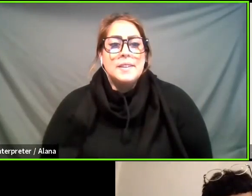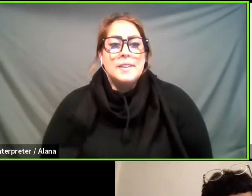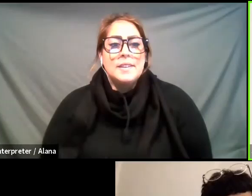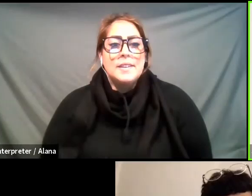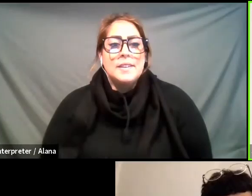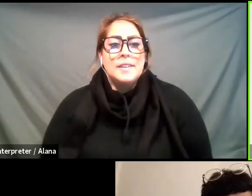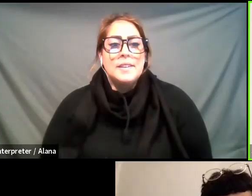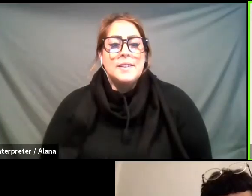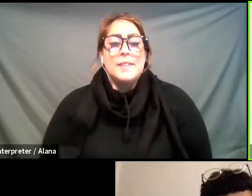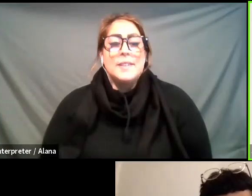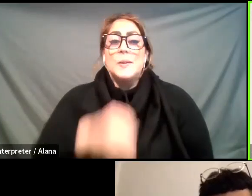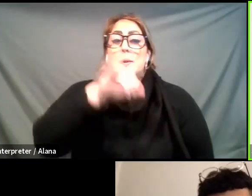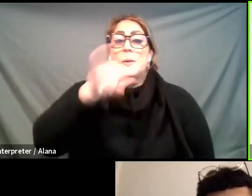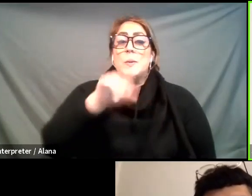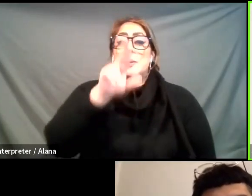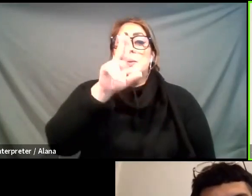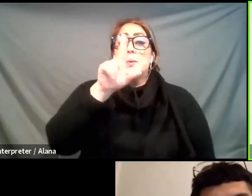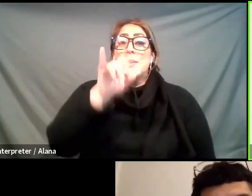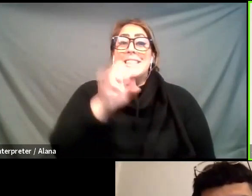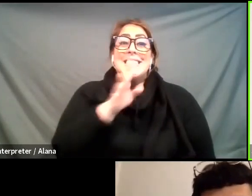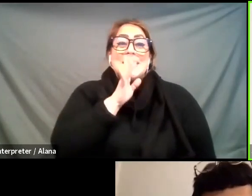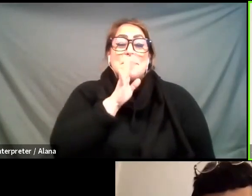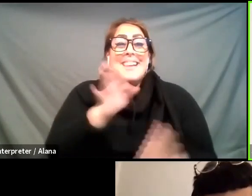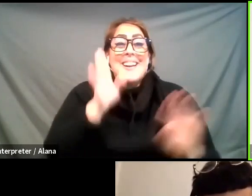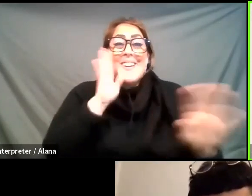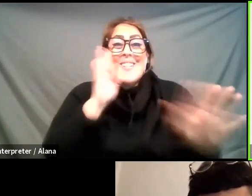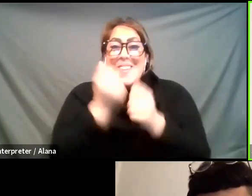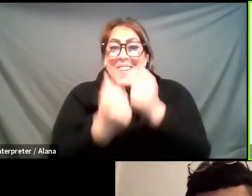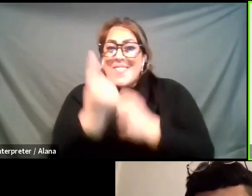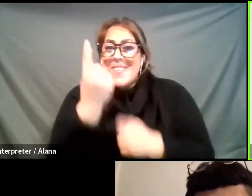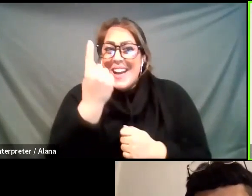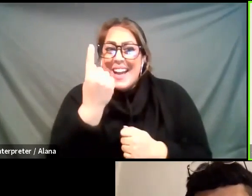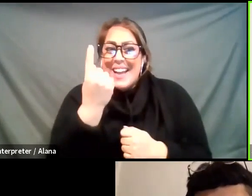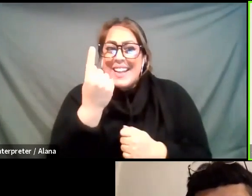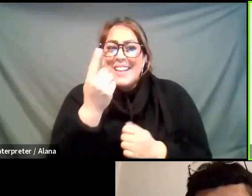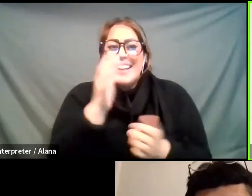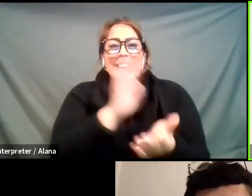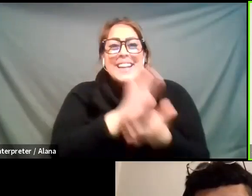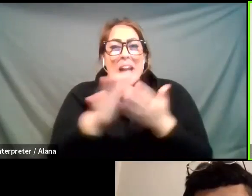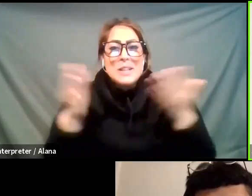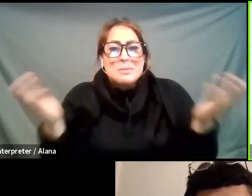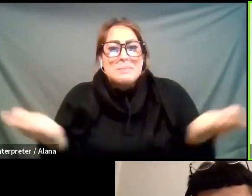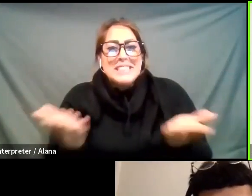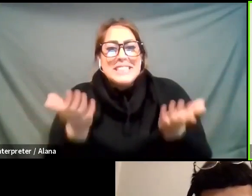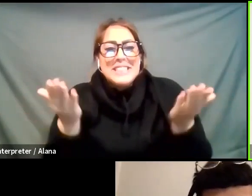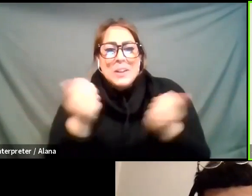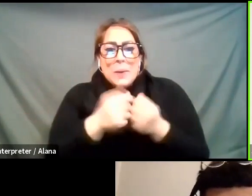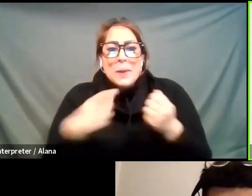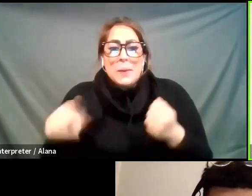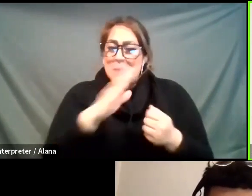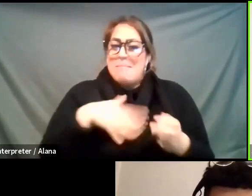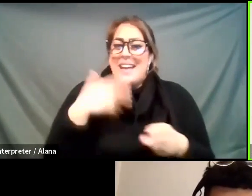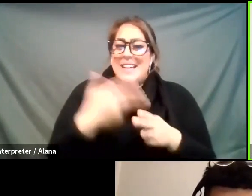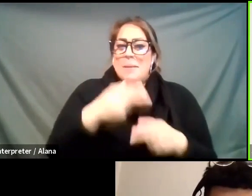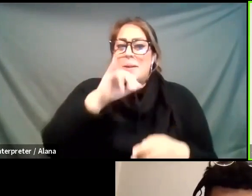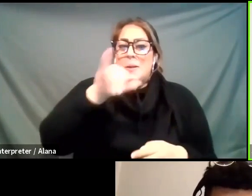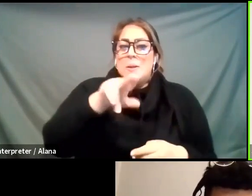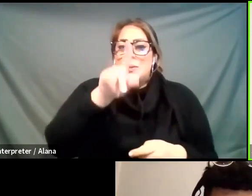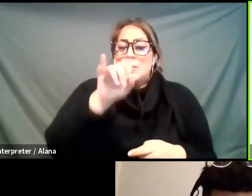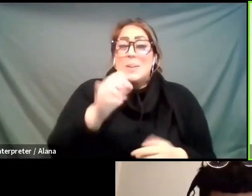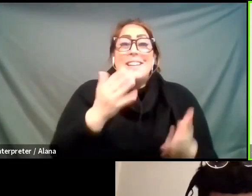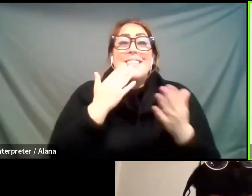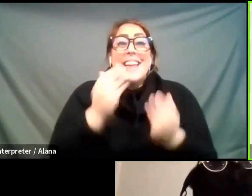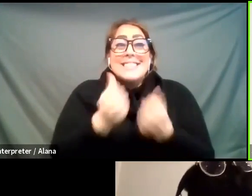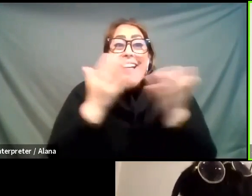hi everyone um very nice to be here my name is julie thanks a lot